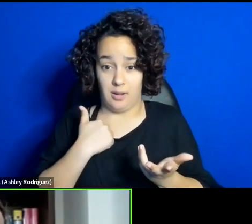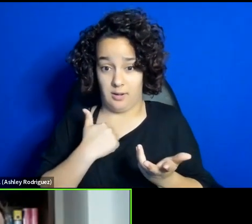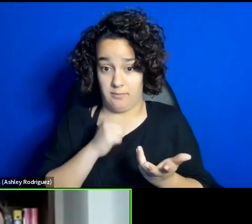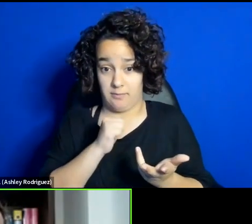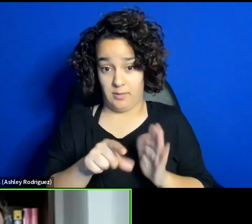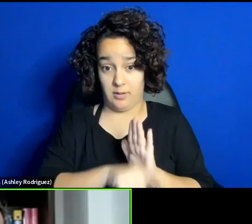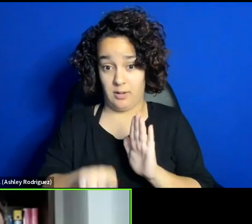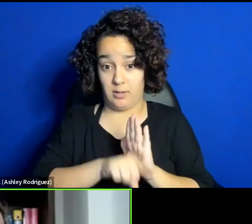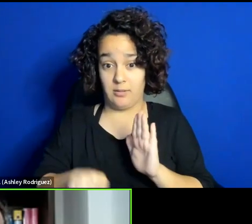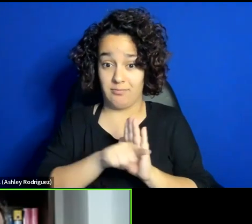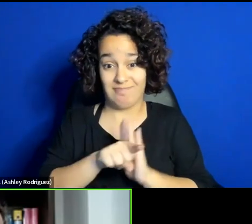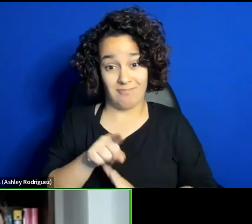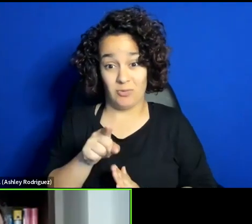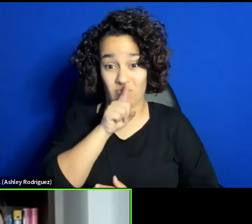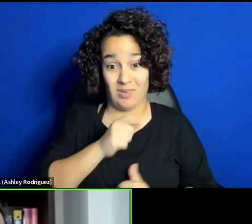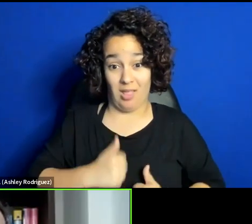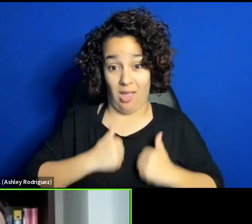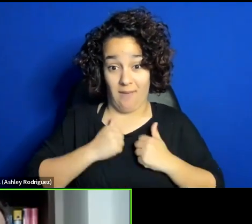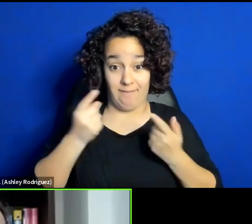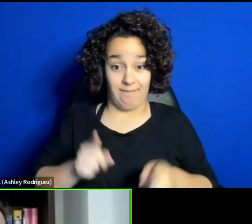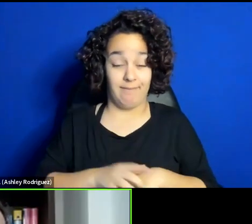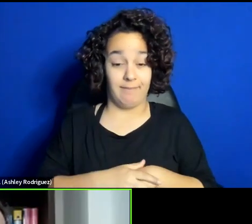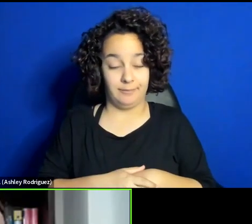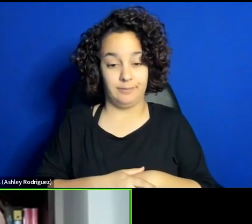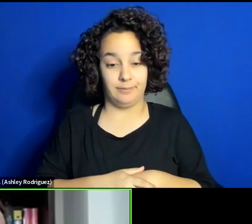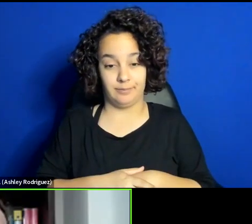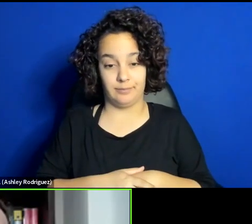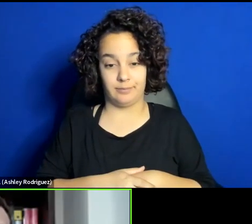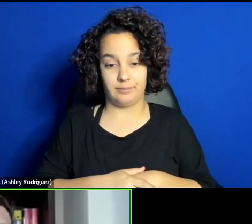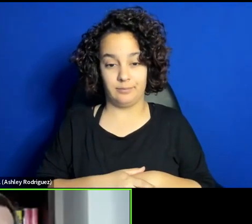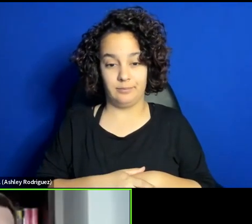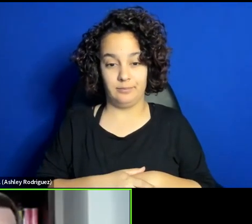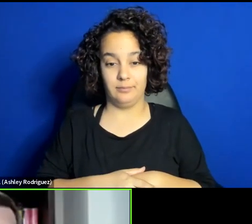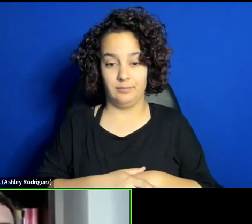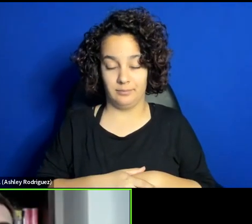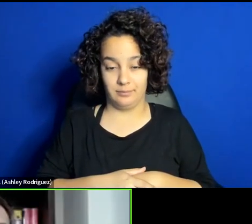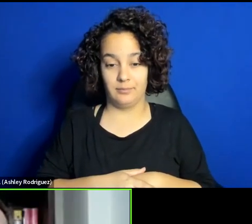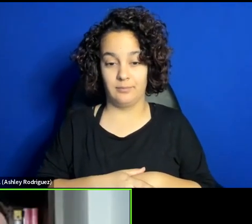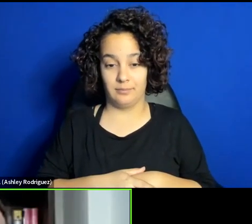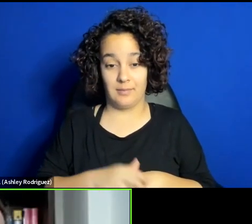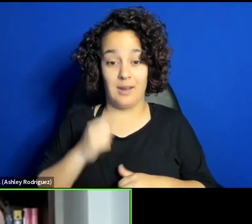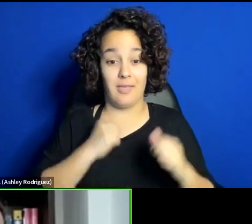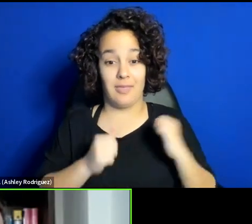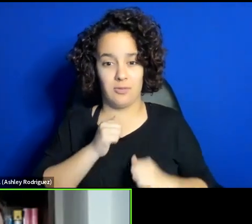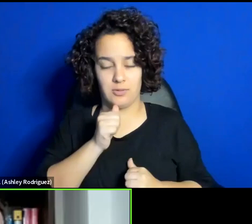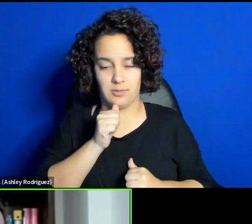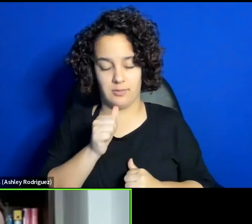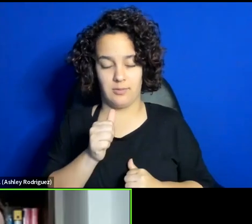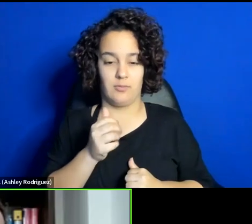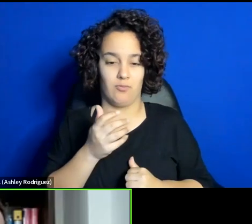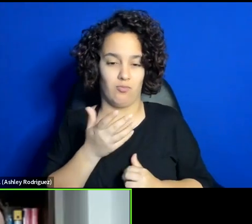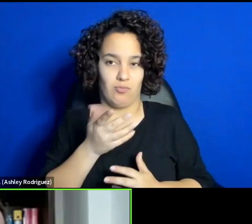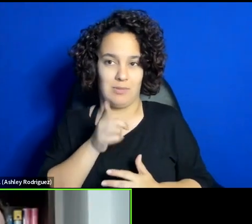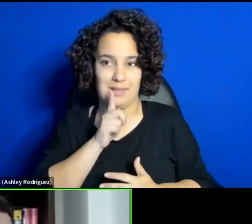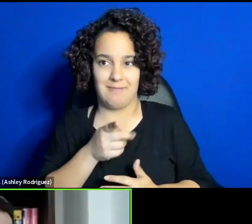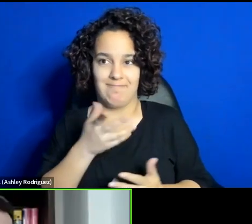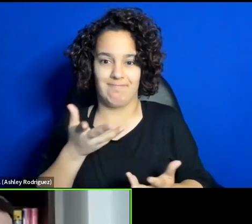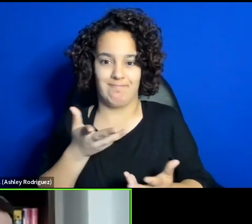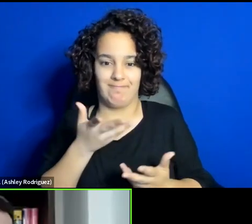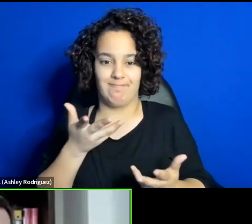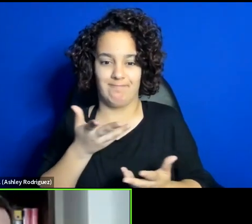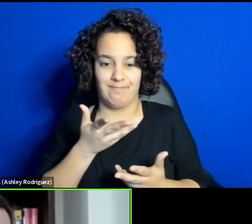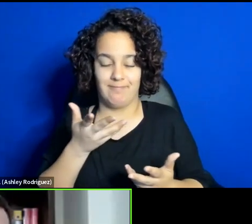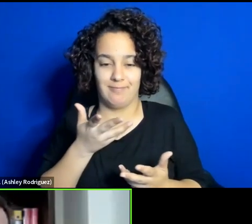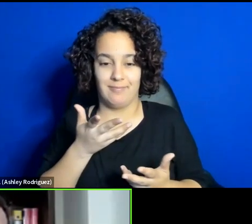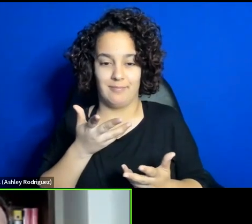theatre is not the main area of activity inside this, for